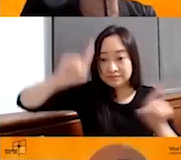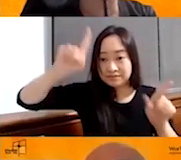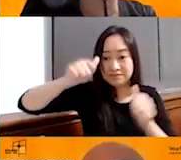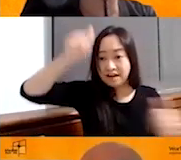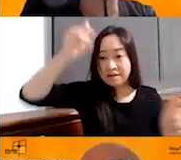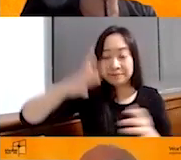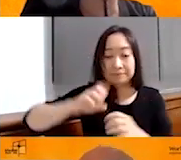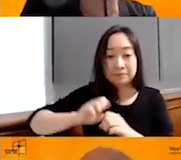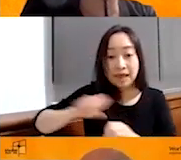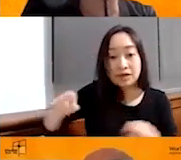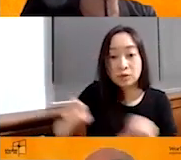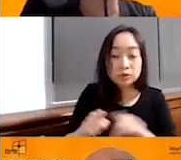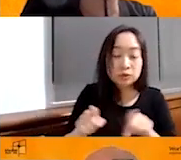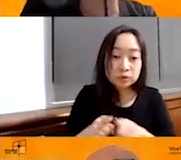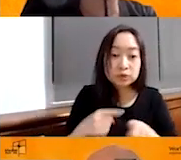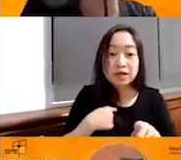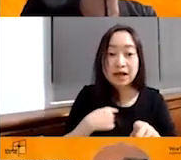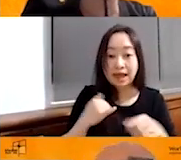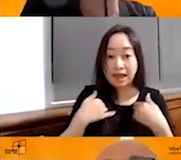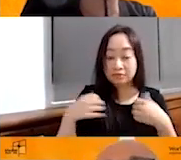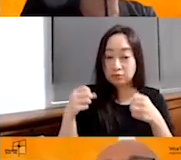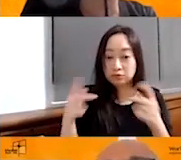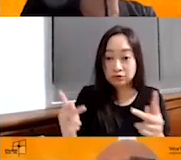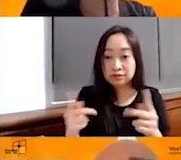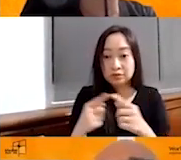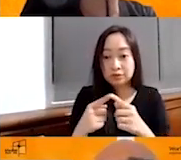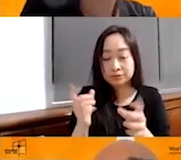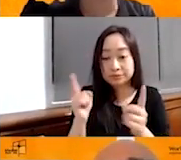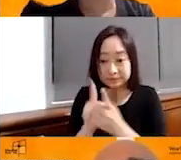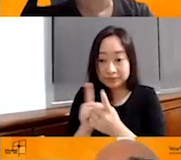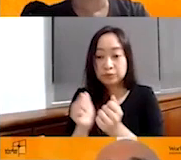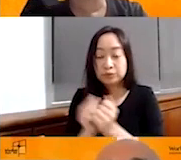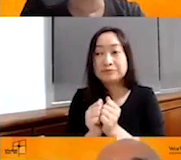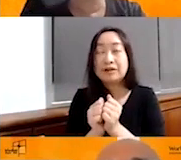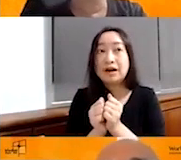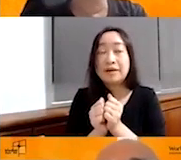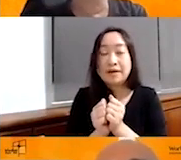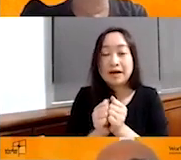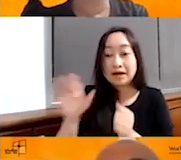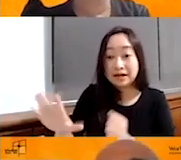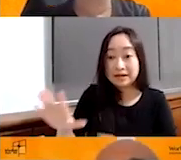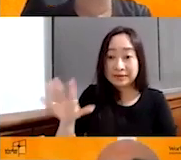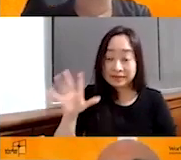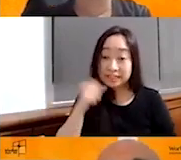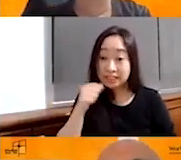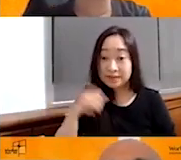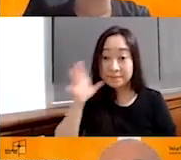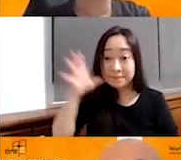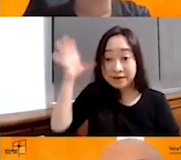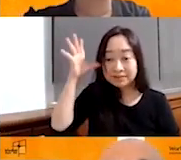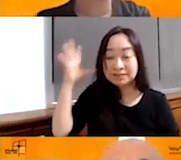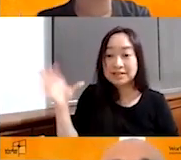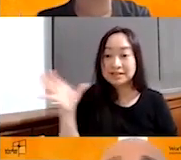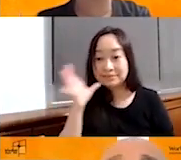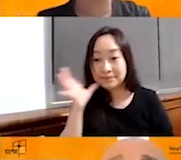I have the opportunity to meet with her parents. Her mother of